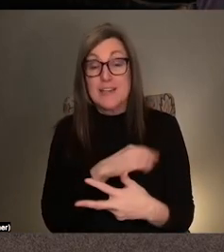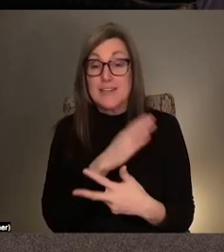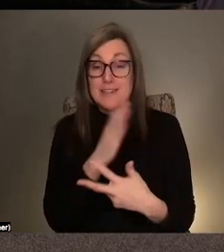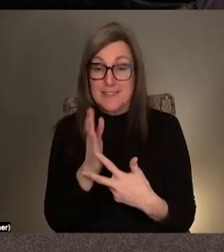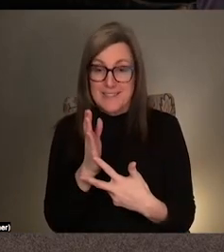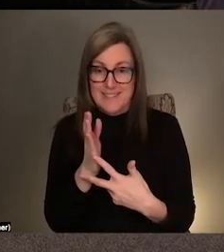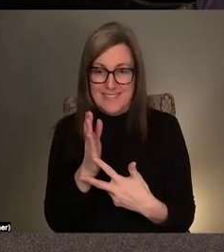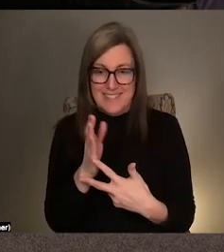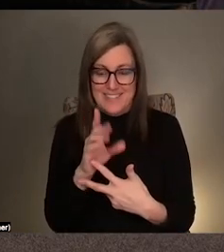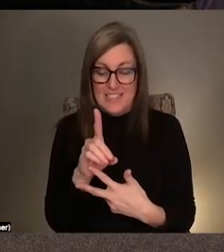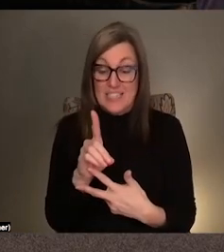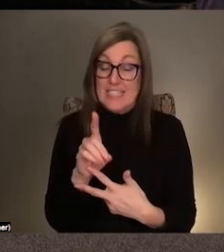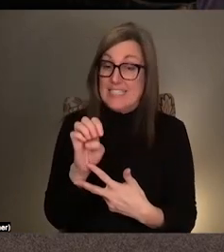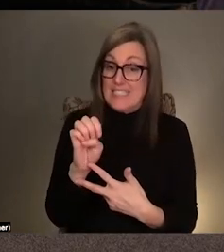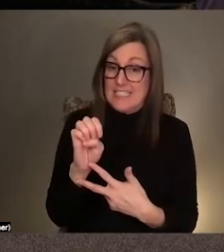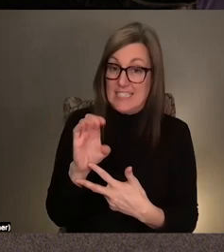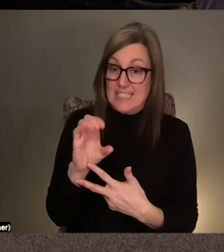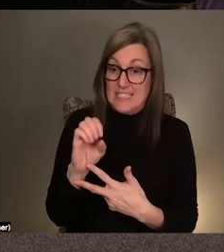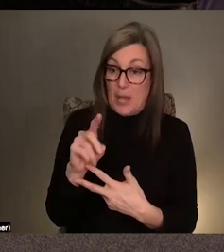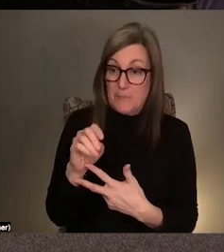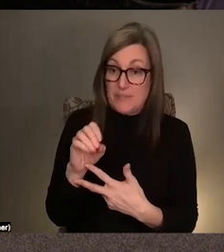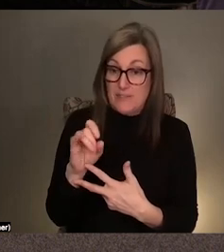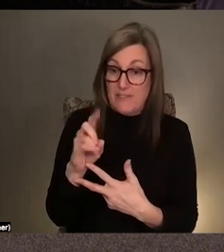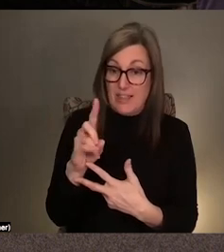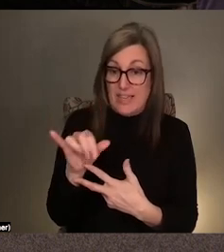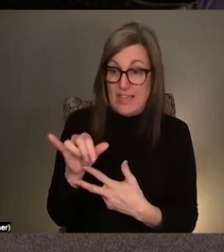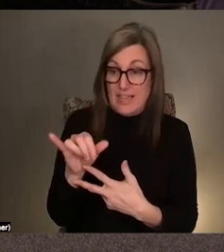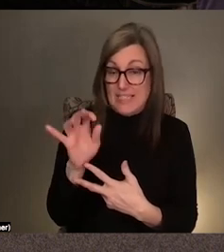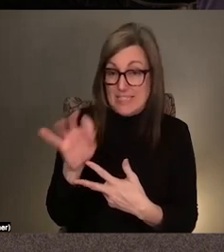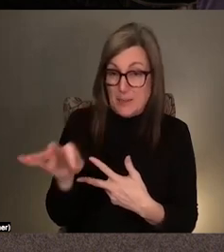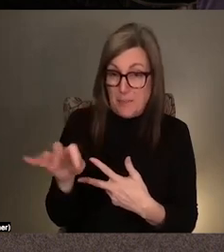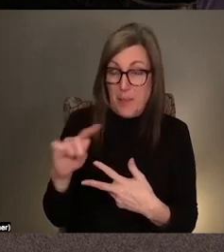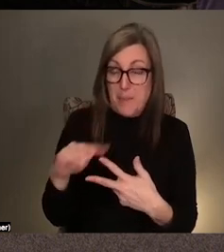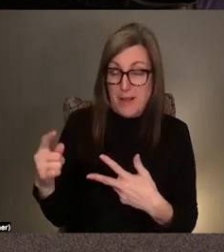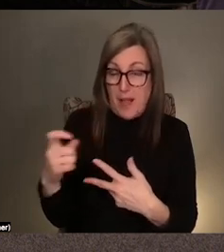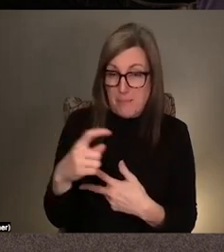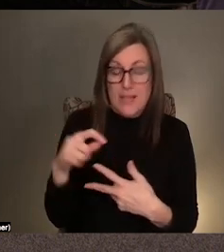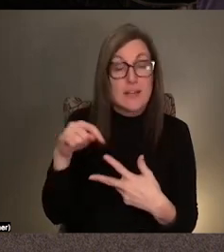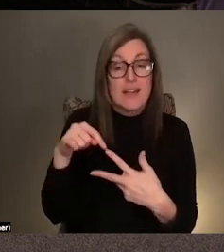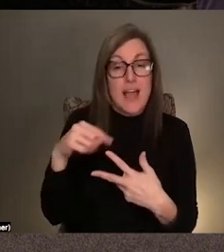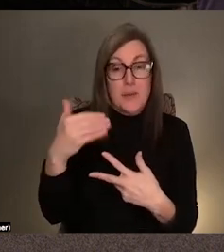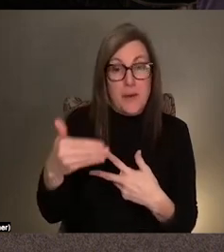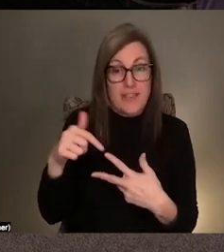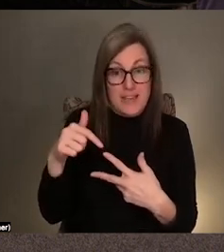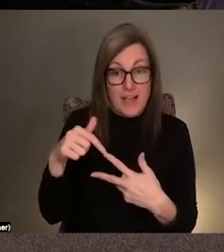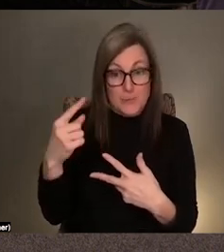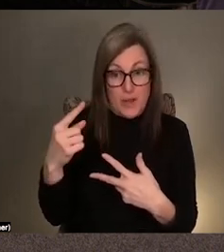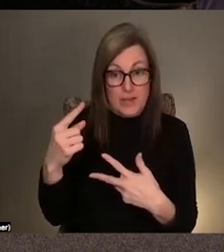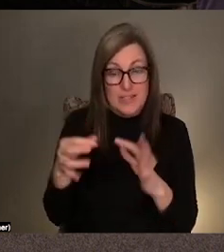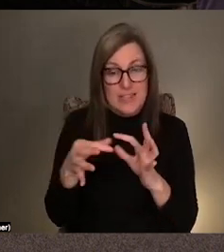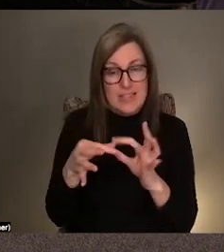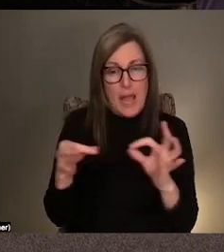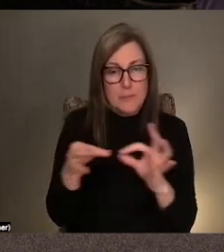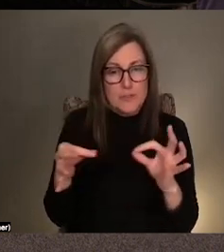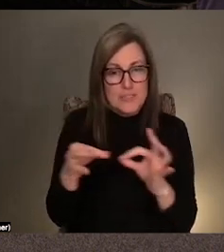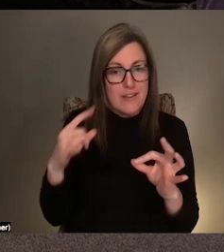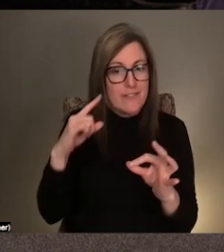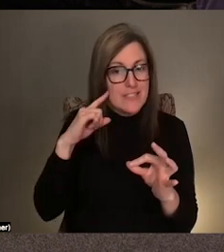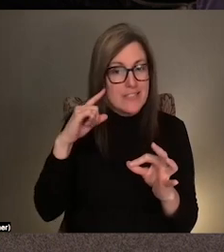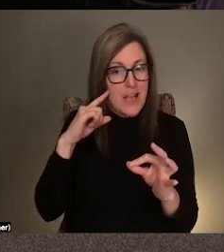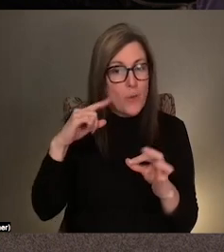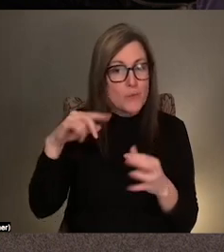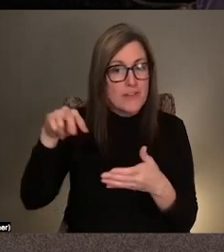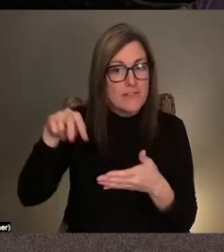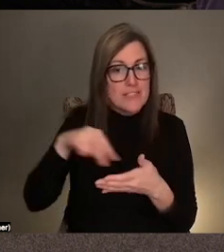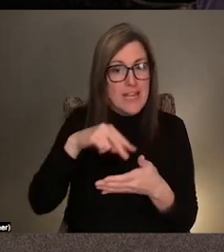simple yet very complicated work. The next channel is the captions of the sound of a dancer's movement.